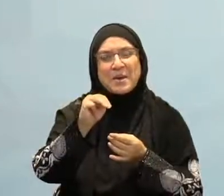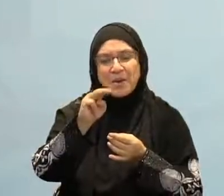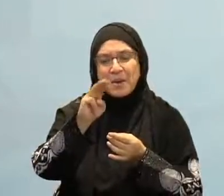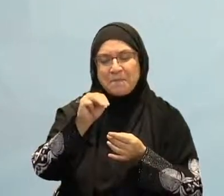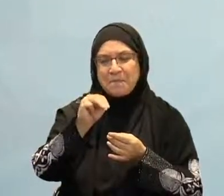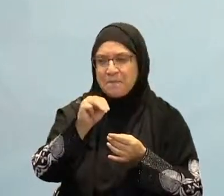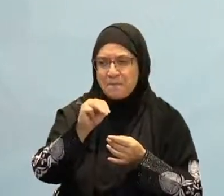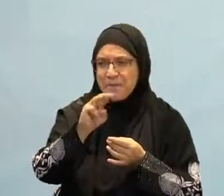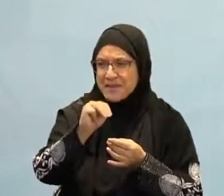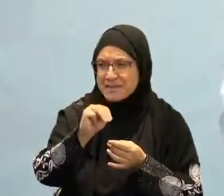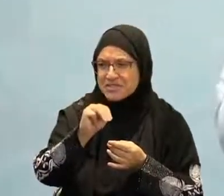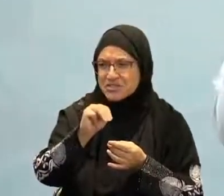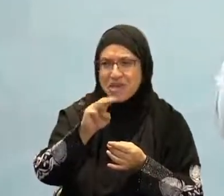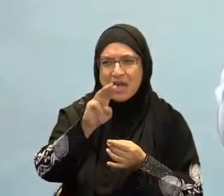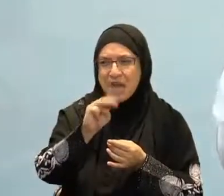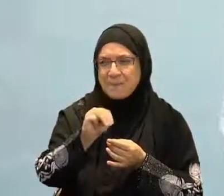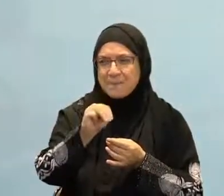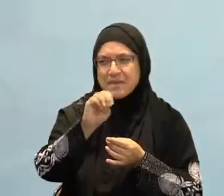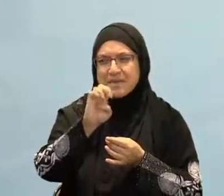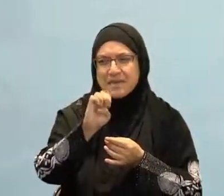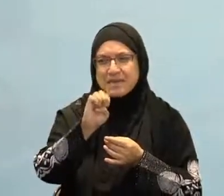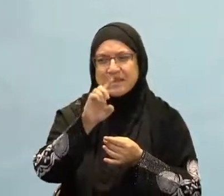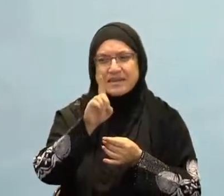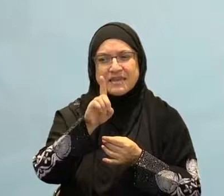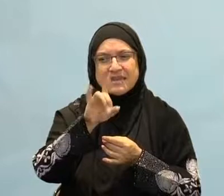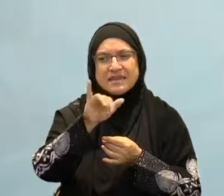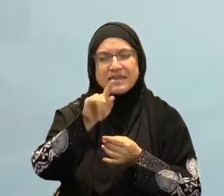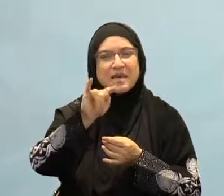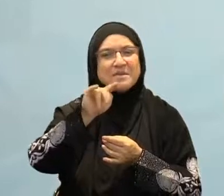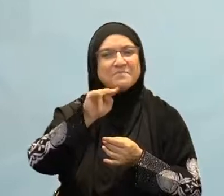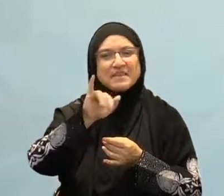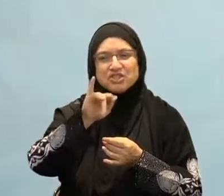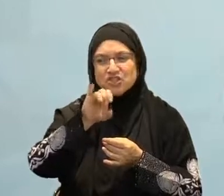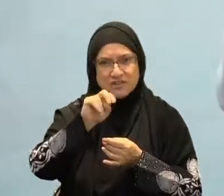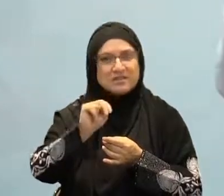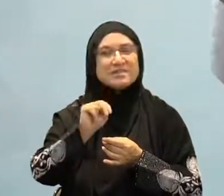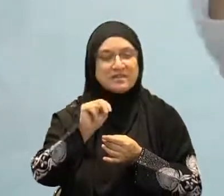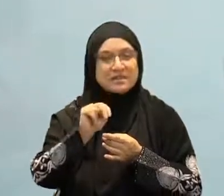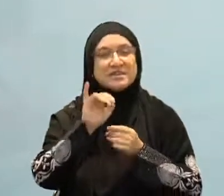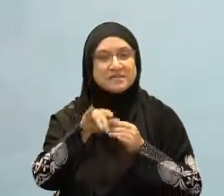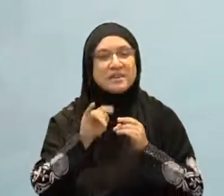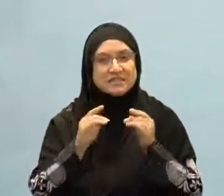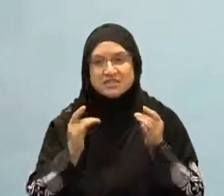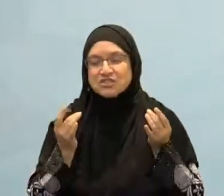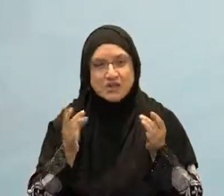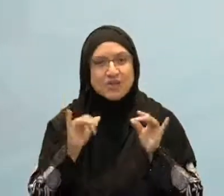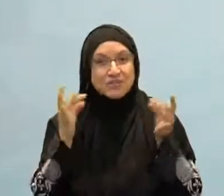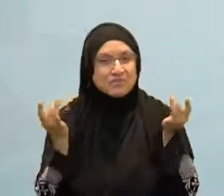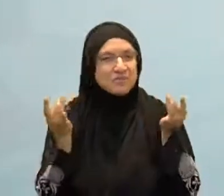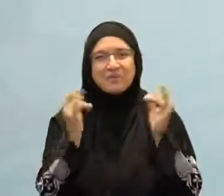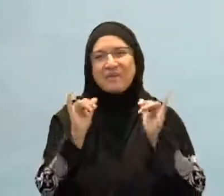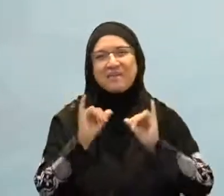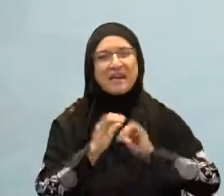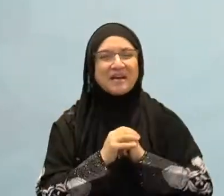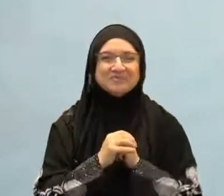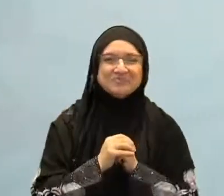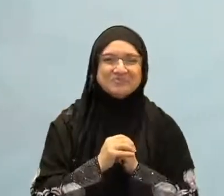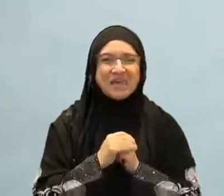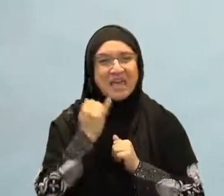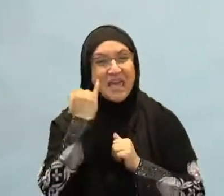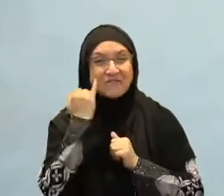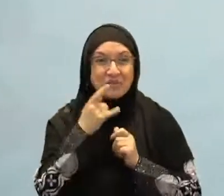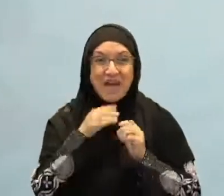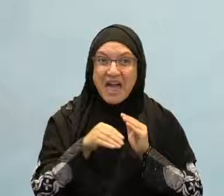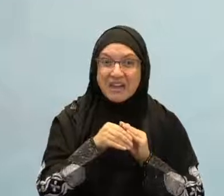everything in perspective. And it will improve the quality of your sleep. And if you improve the quality of your sleep, then you're energized